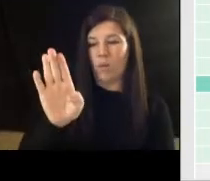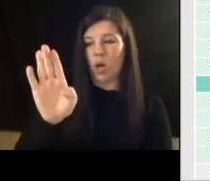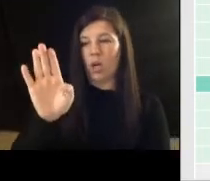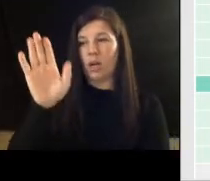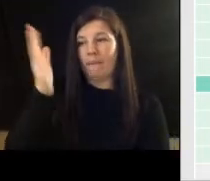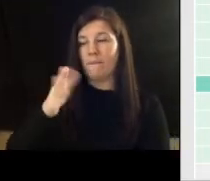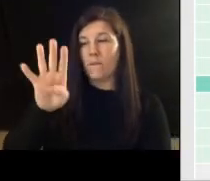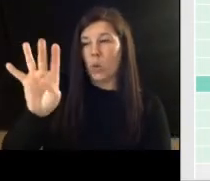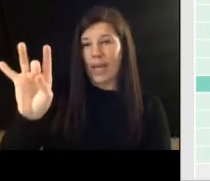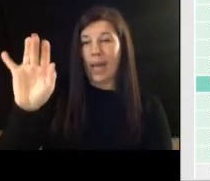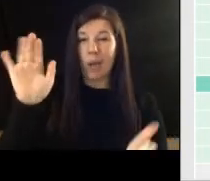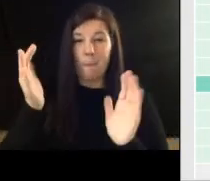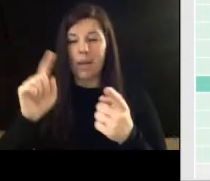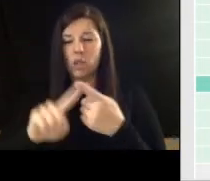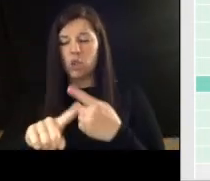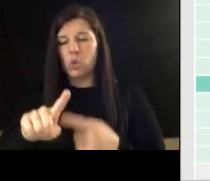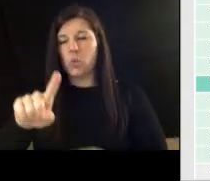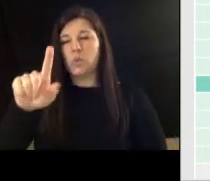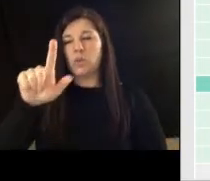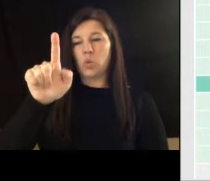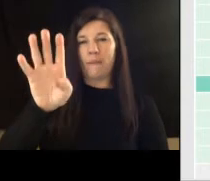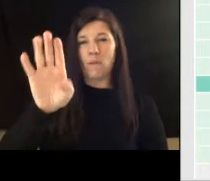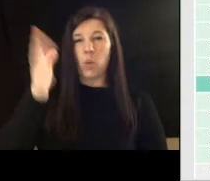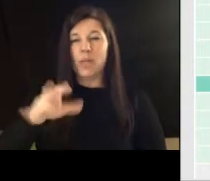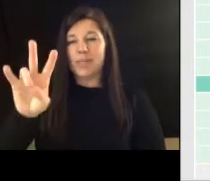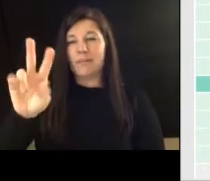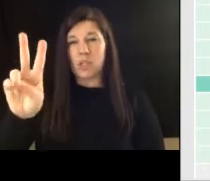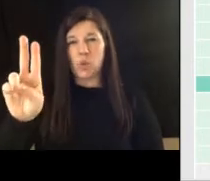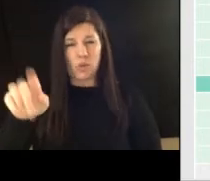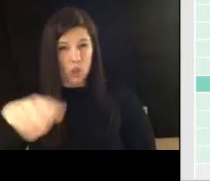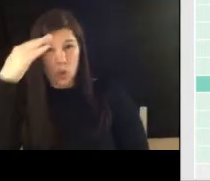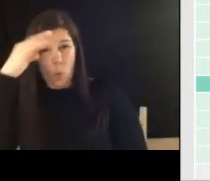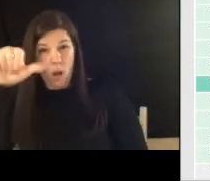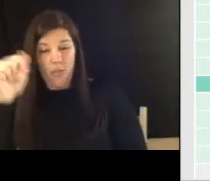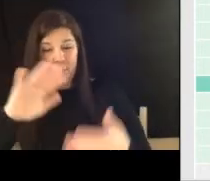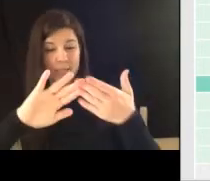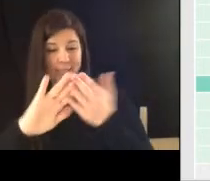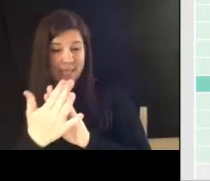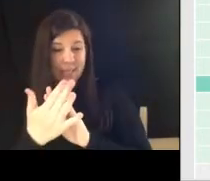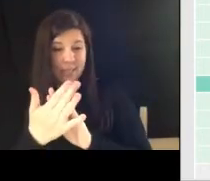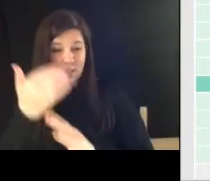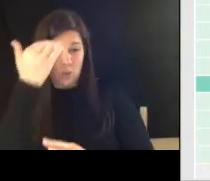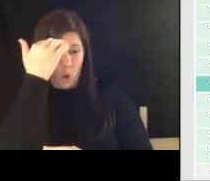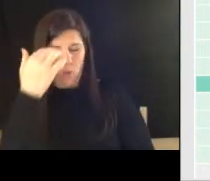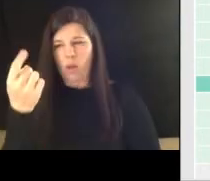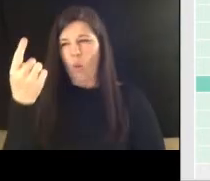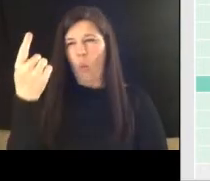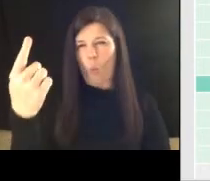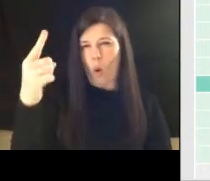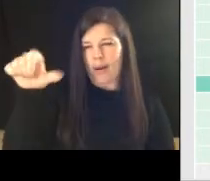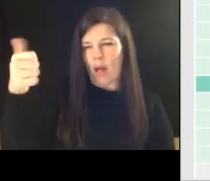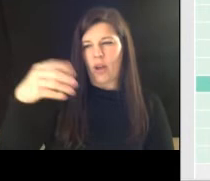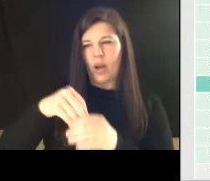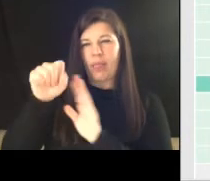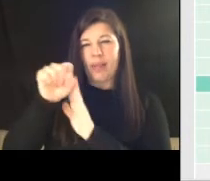72. are there other cities that you know of that have the 24 72 there's only one in the state of florida that i'm aware of um that's our